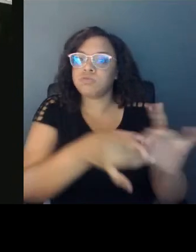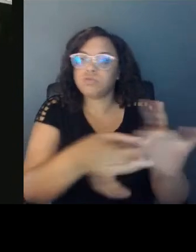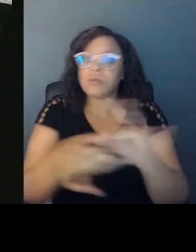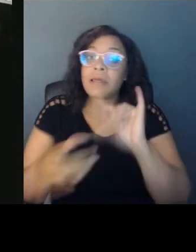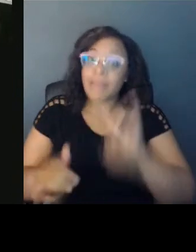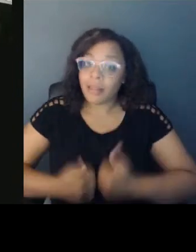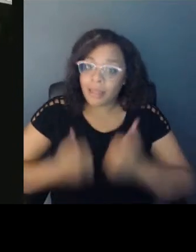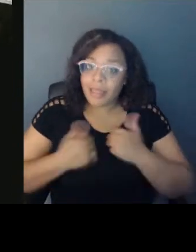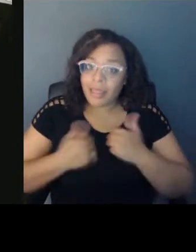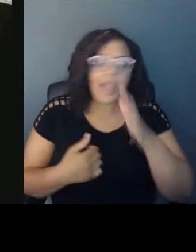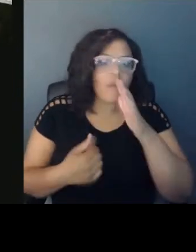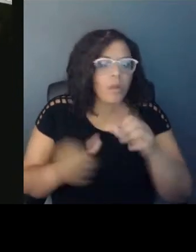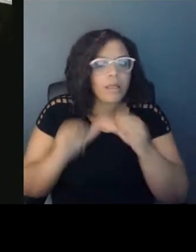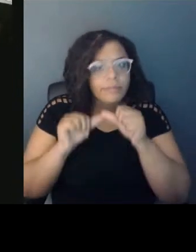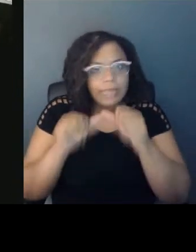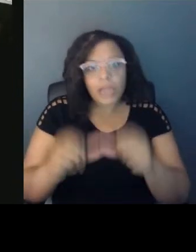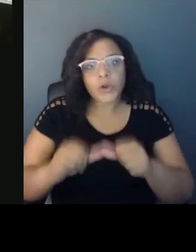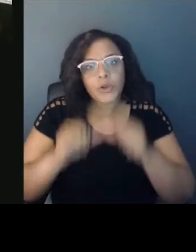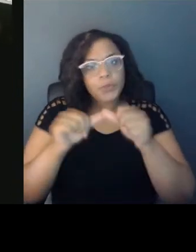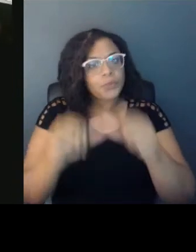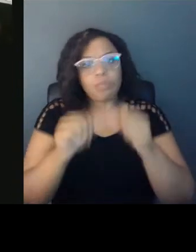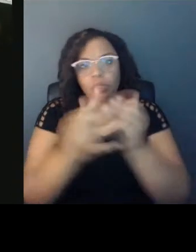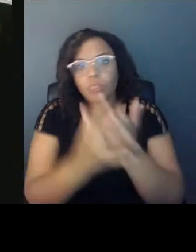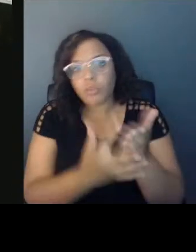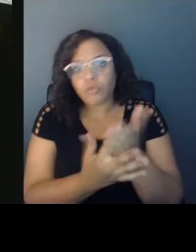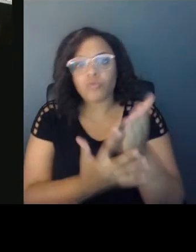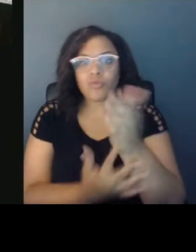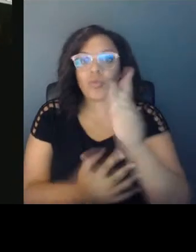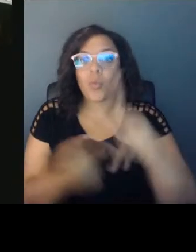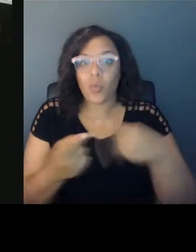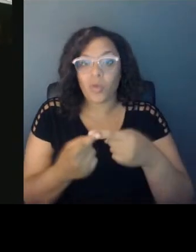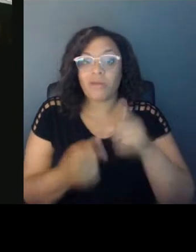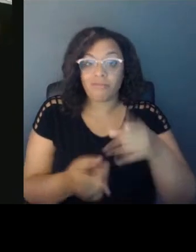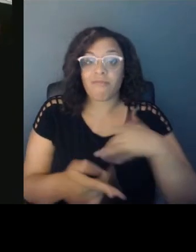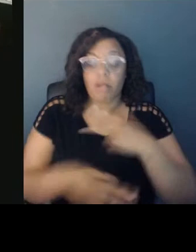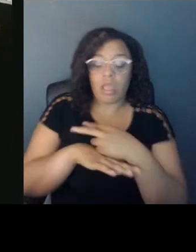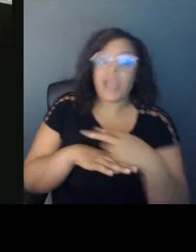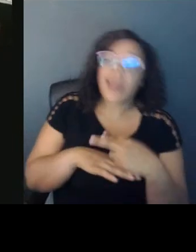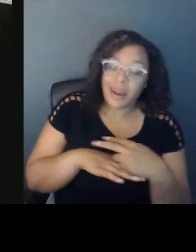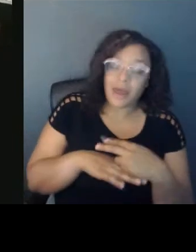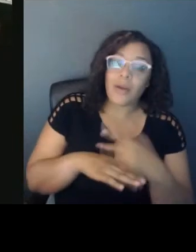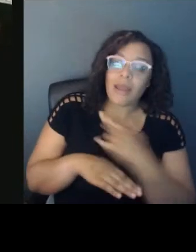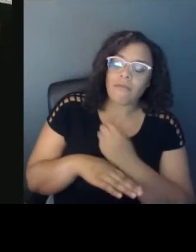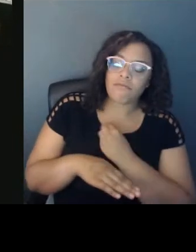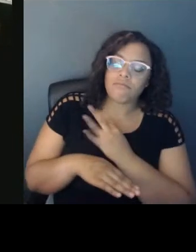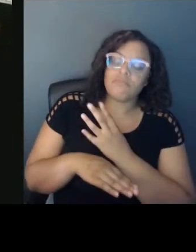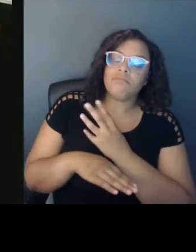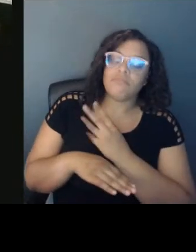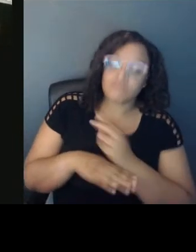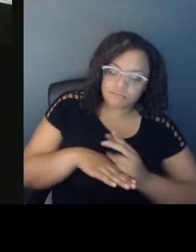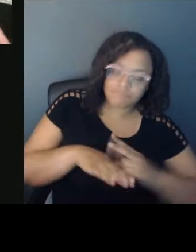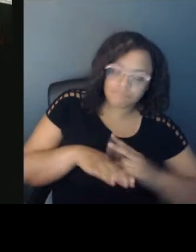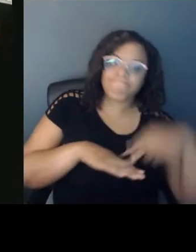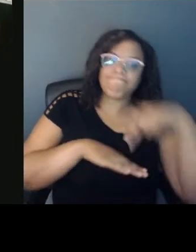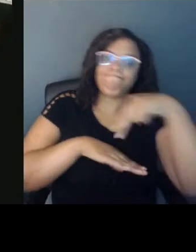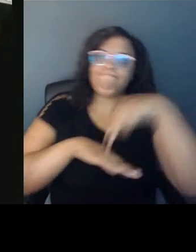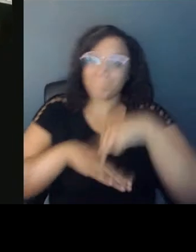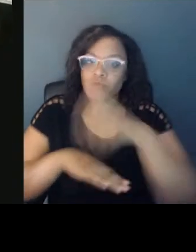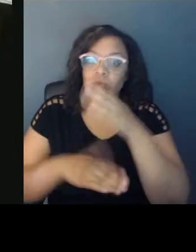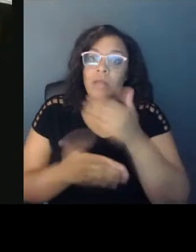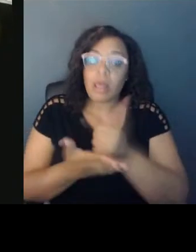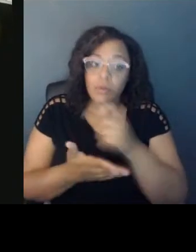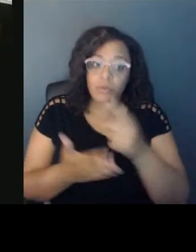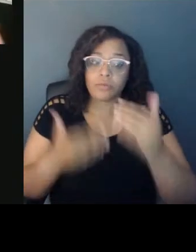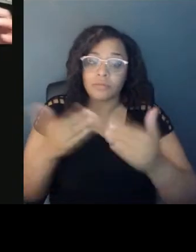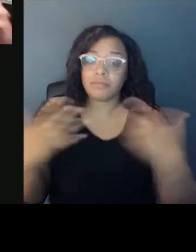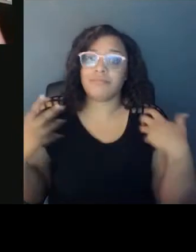through those points where you're laid out on the floor, and will take you to those heights that you might experience from here to